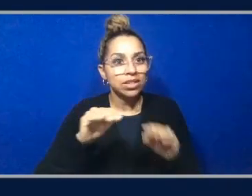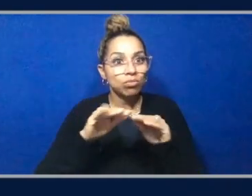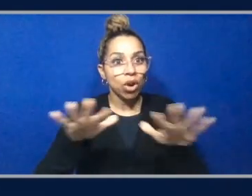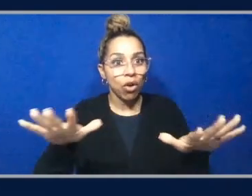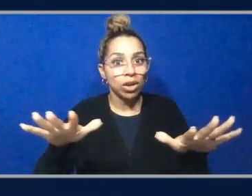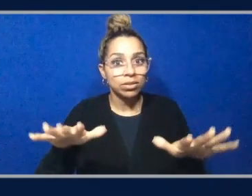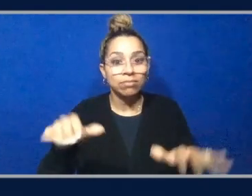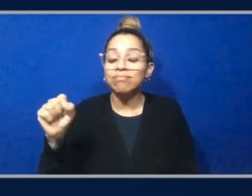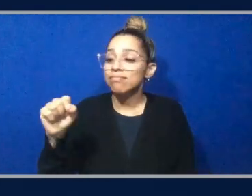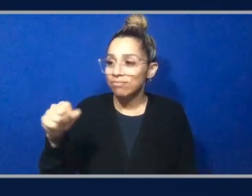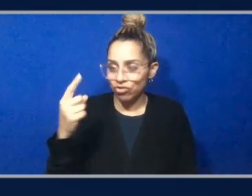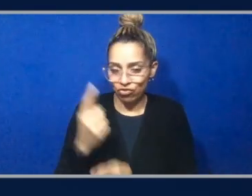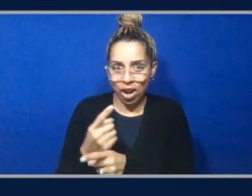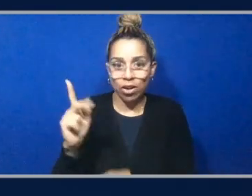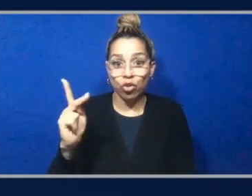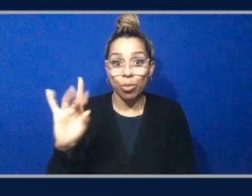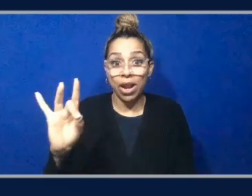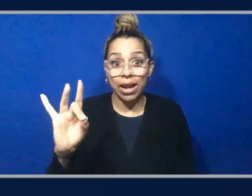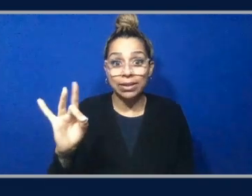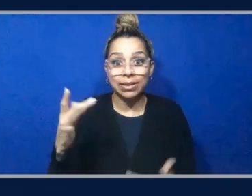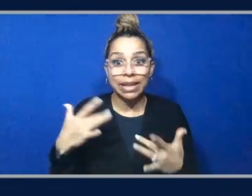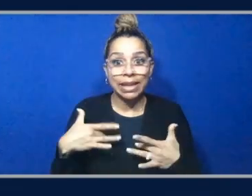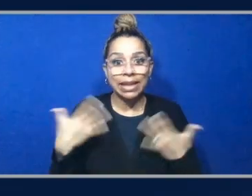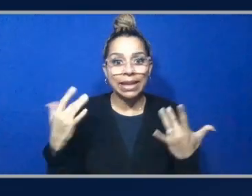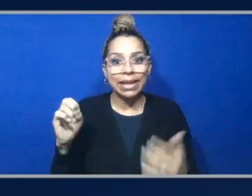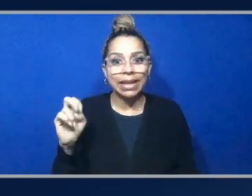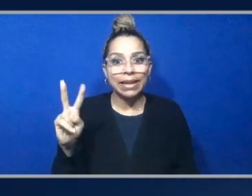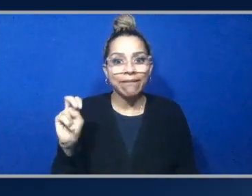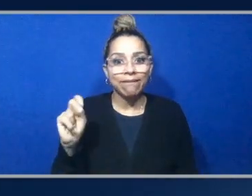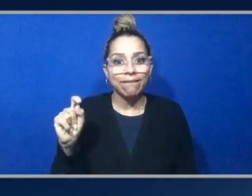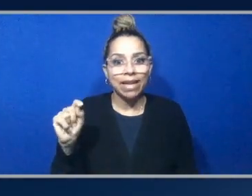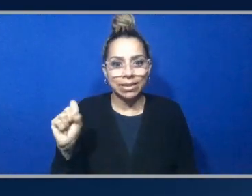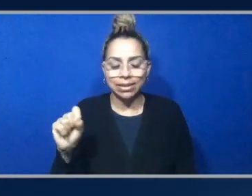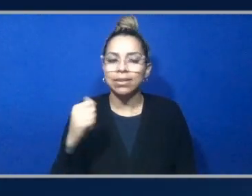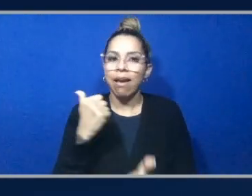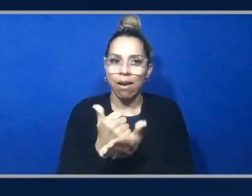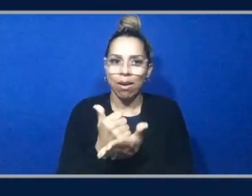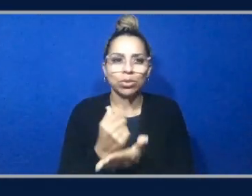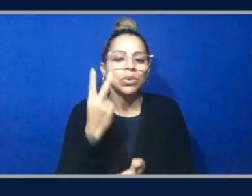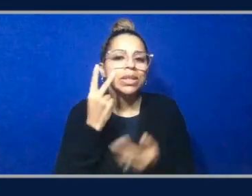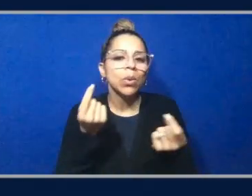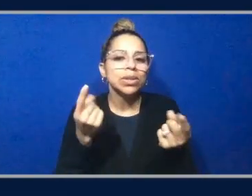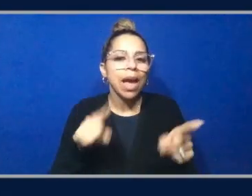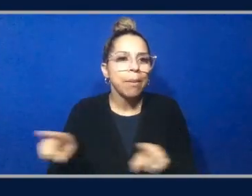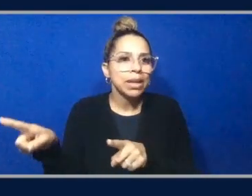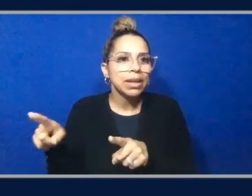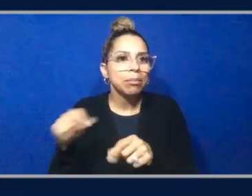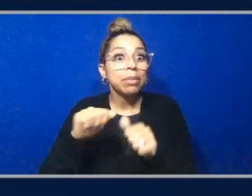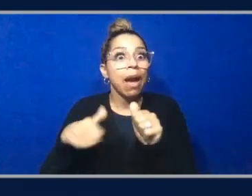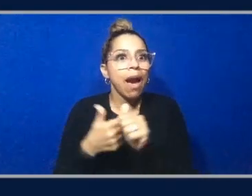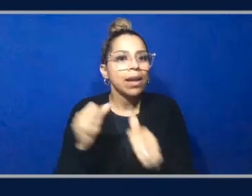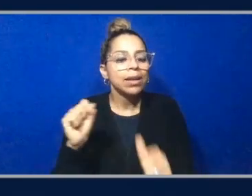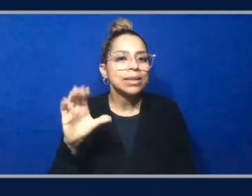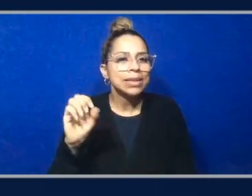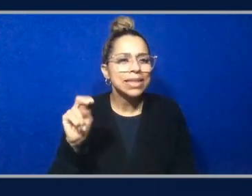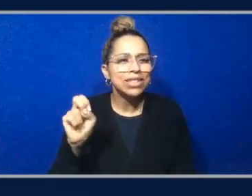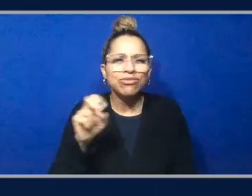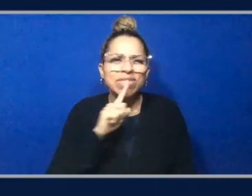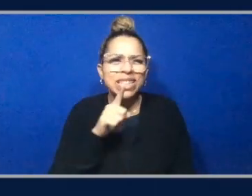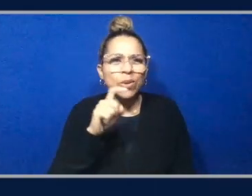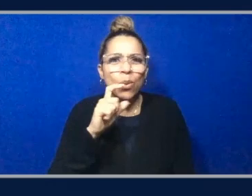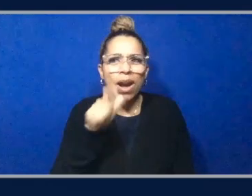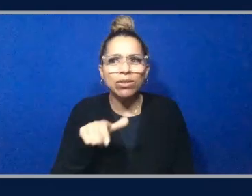another great way to get a sense of what's going on behind the scenes. Uh, on one hand though, you shouldn't have to care about a lot of this stuff. You should just